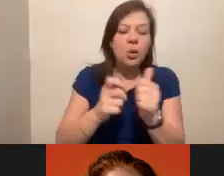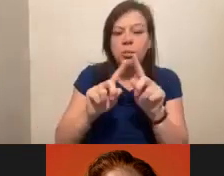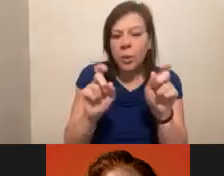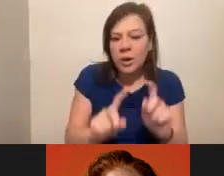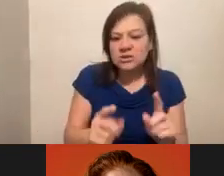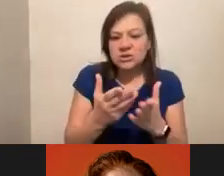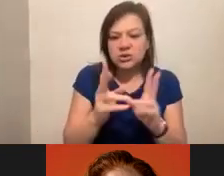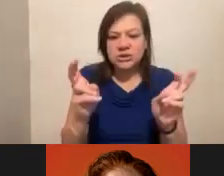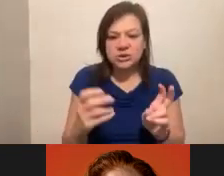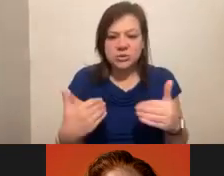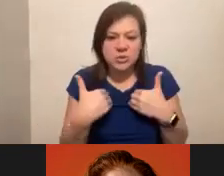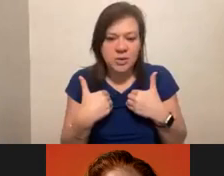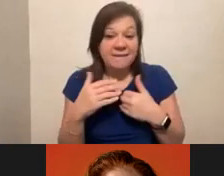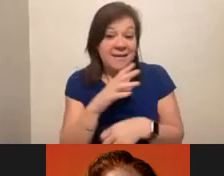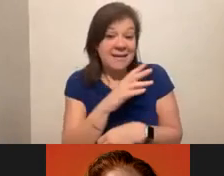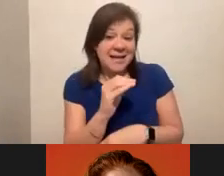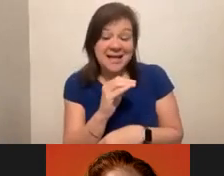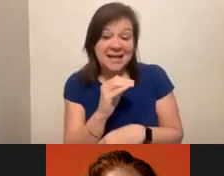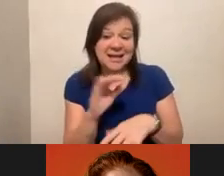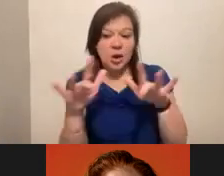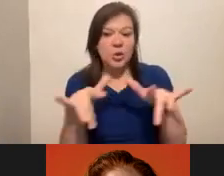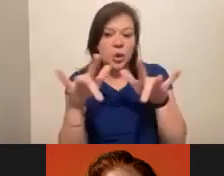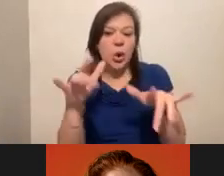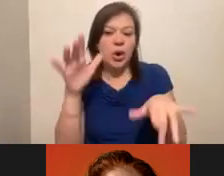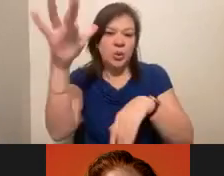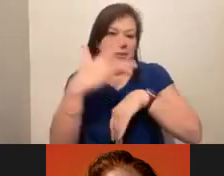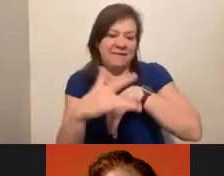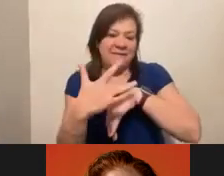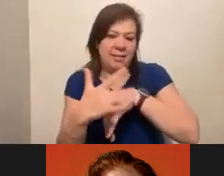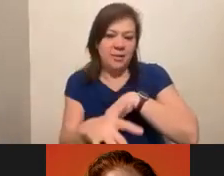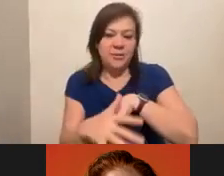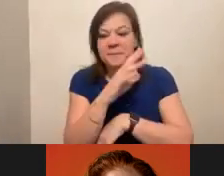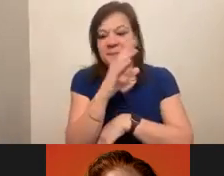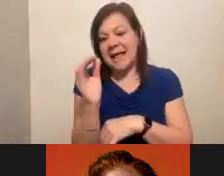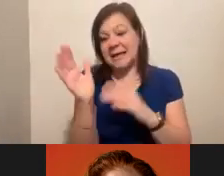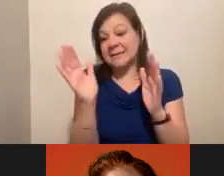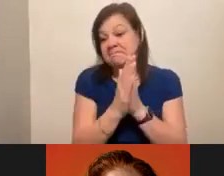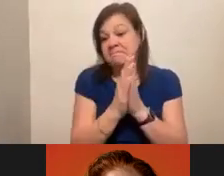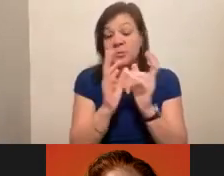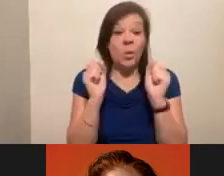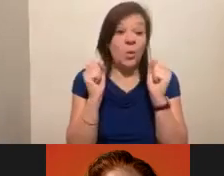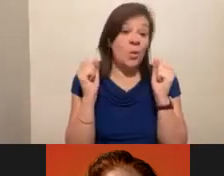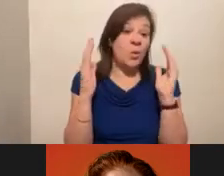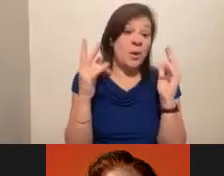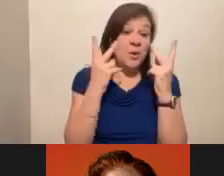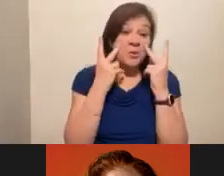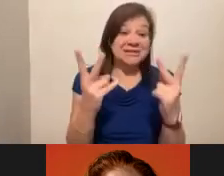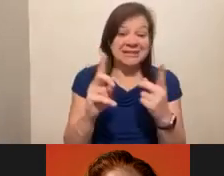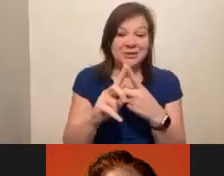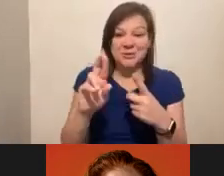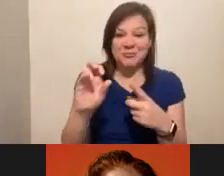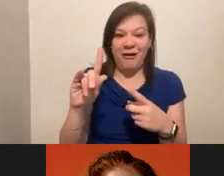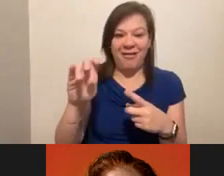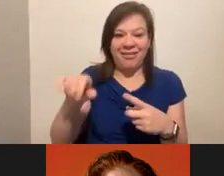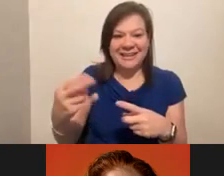you may have and, uh, recording of this will be going out and we hope to see you in Raleigh in August.